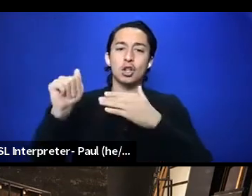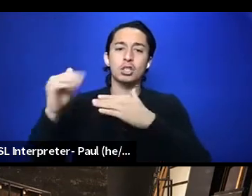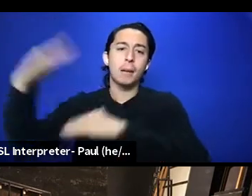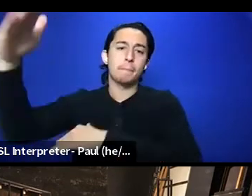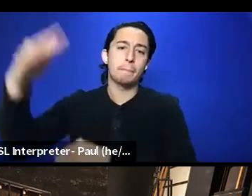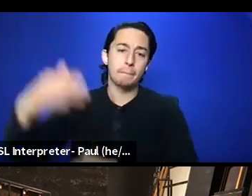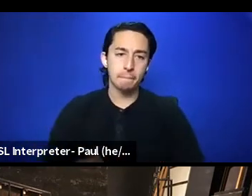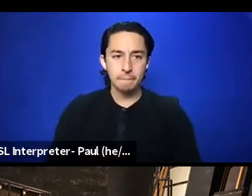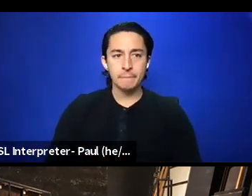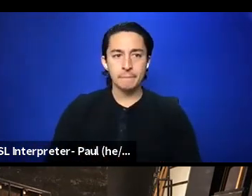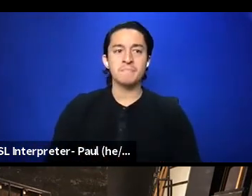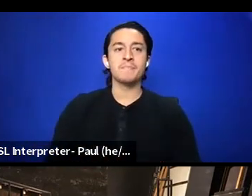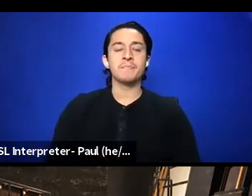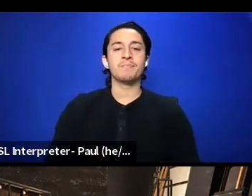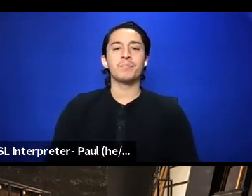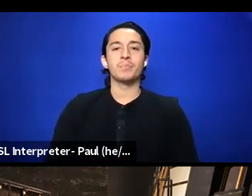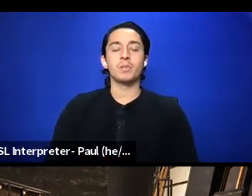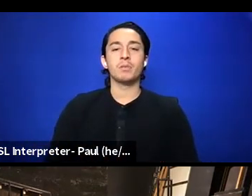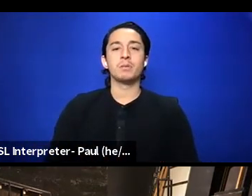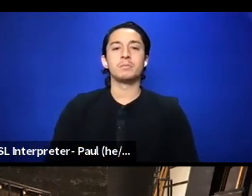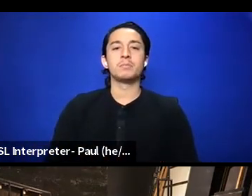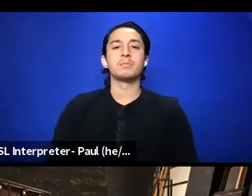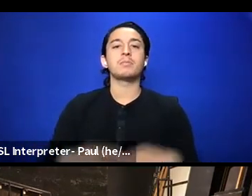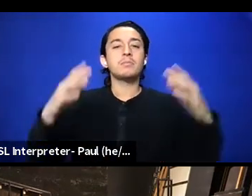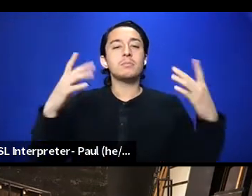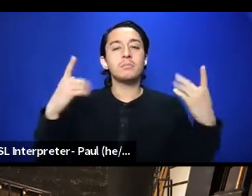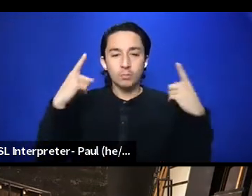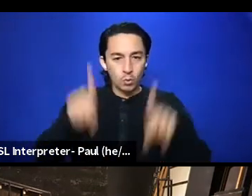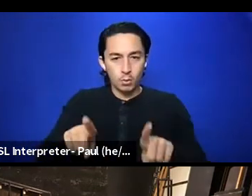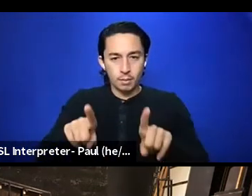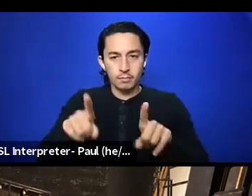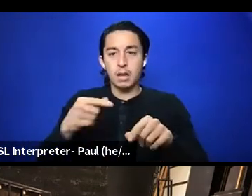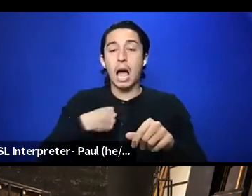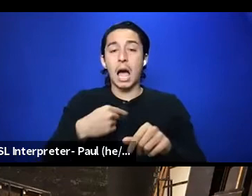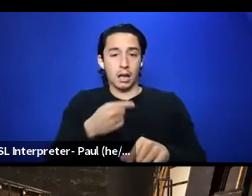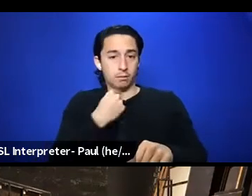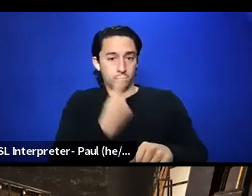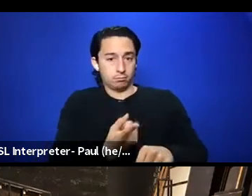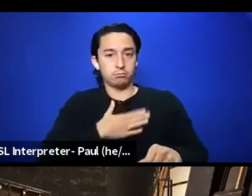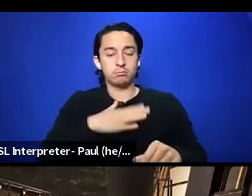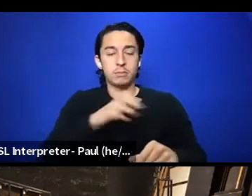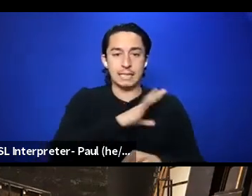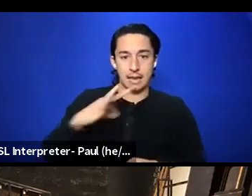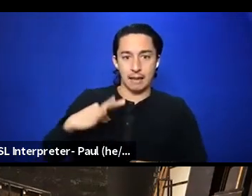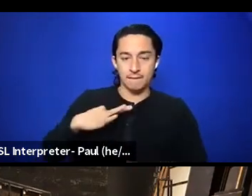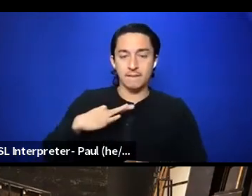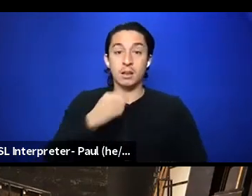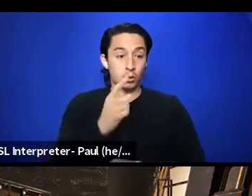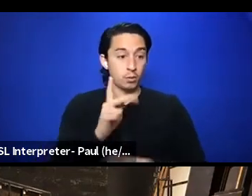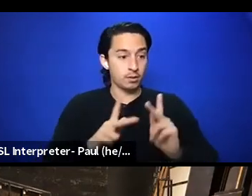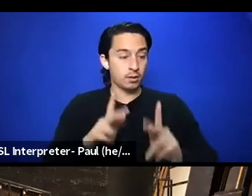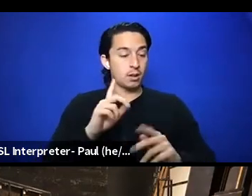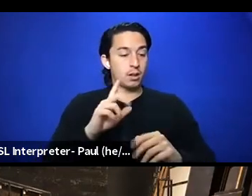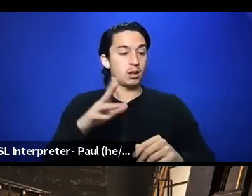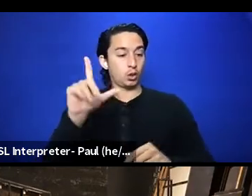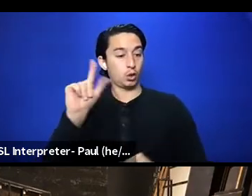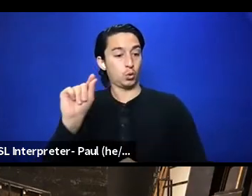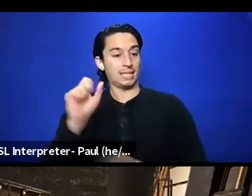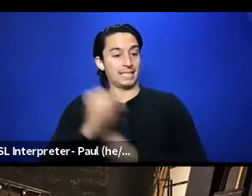And what happens, and I've been telling my staff and people at Climb, is that 20 years from now when I'm 60,